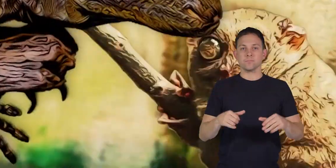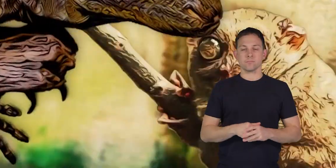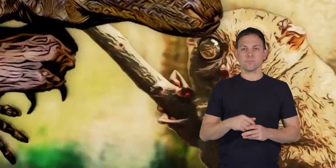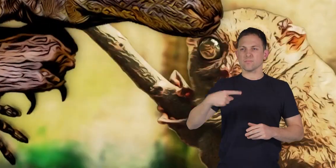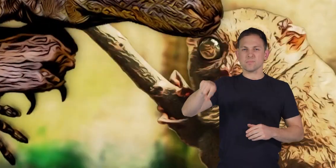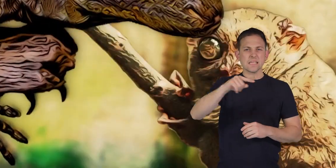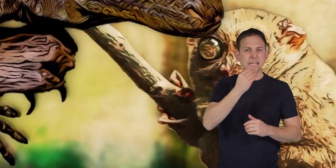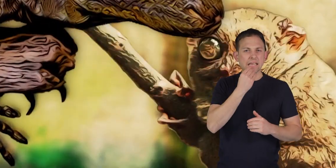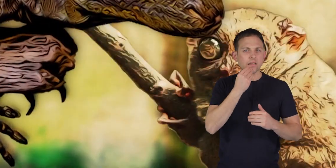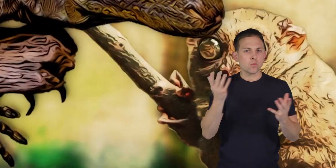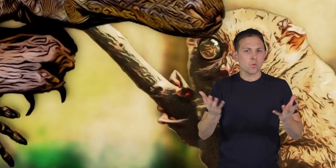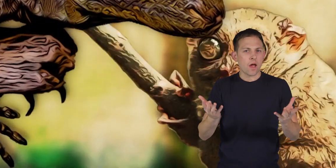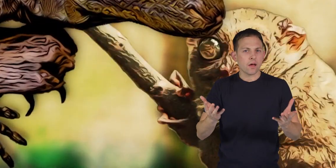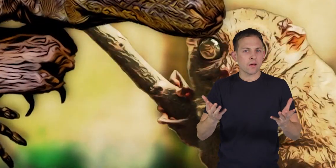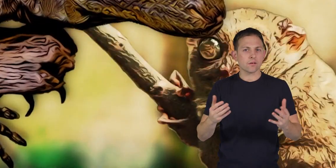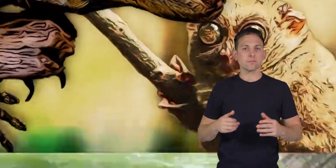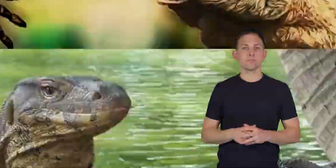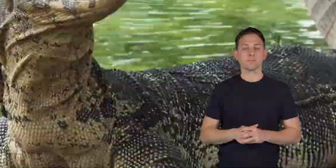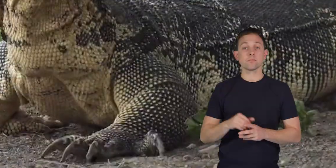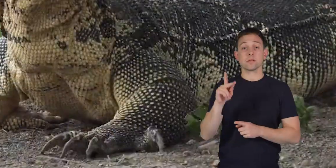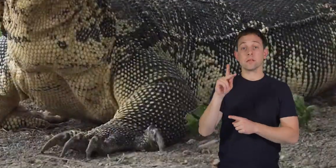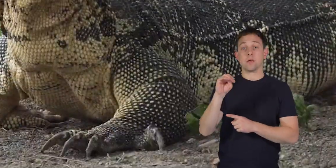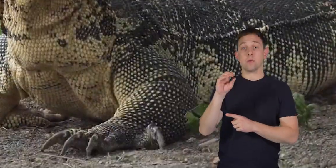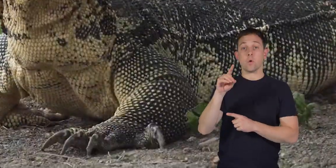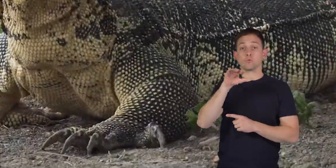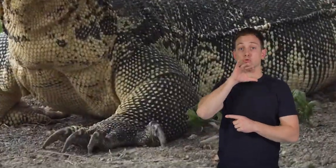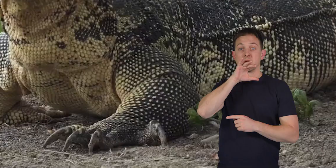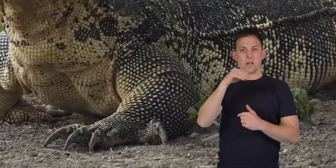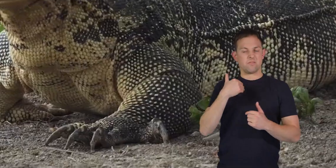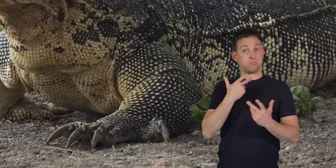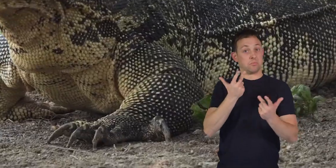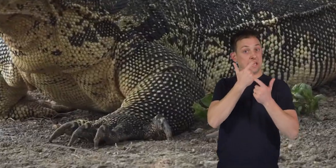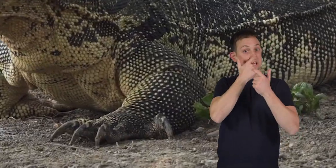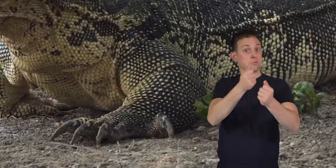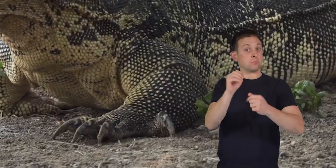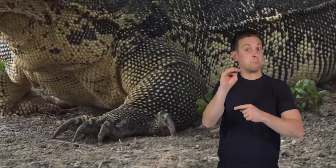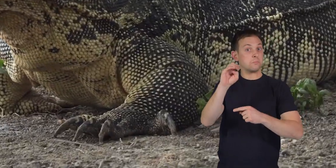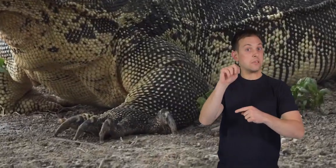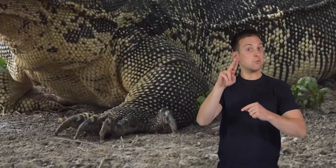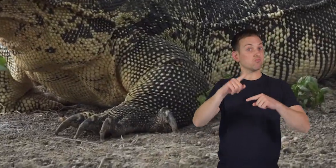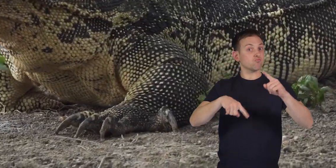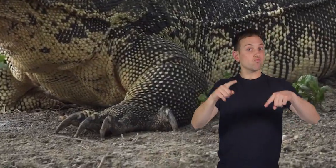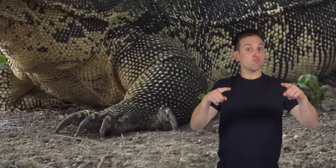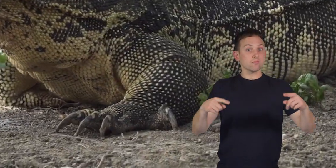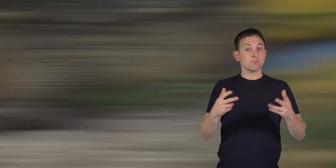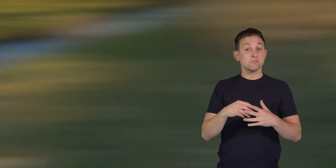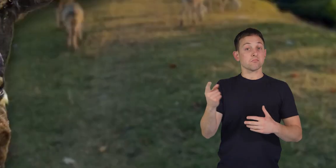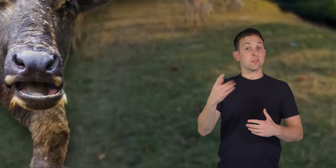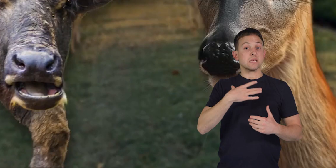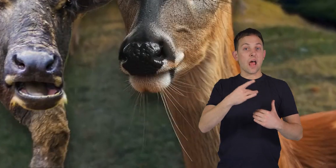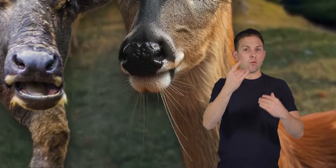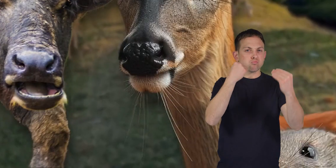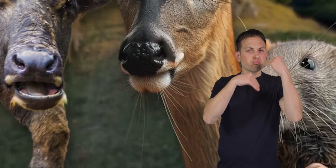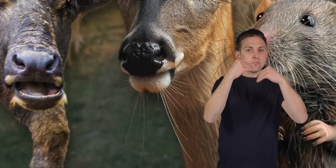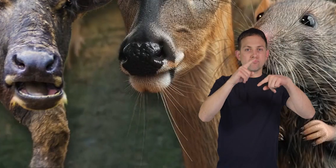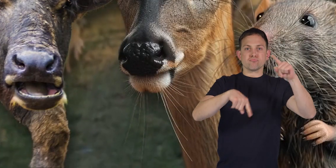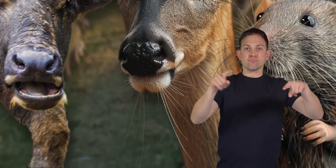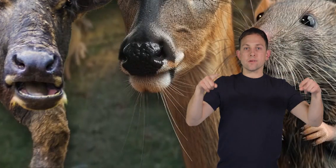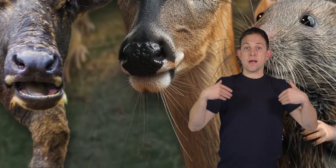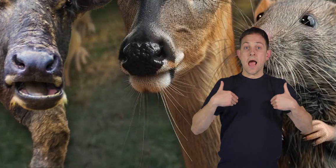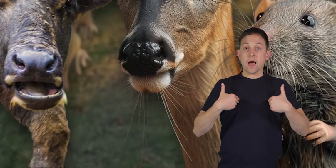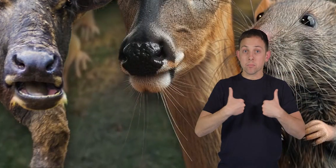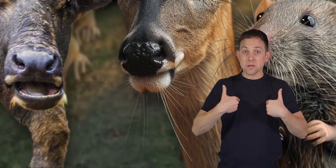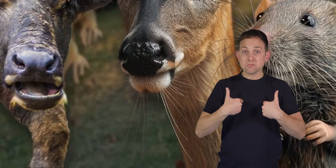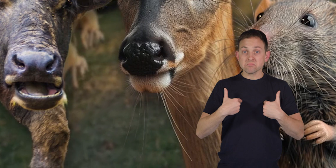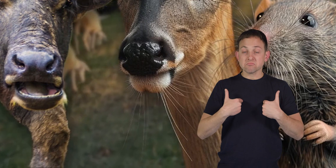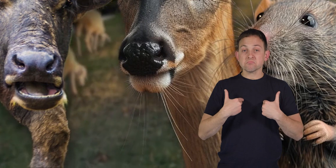What do they eat? Komodo dragons have a pretty interesting menu. They like to feast on a